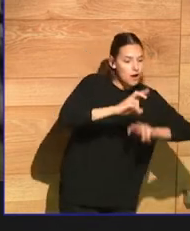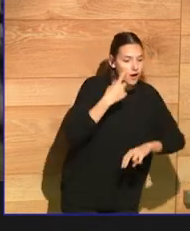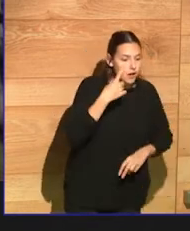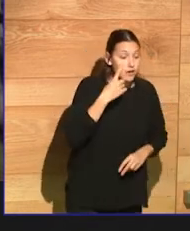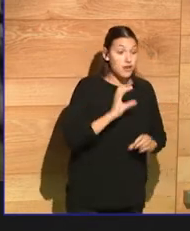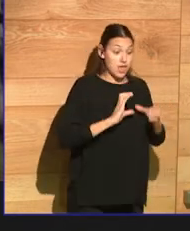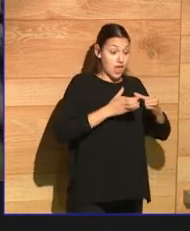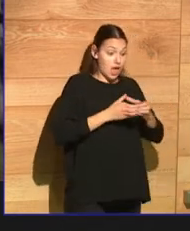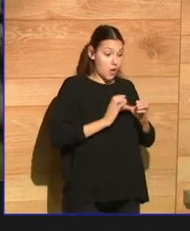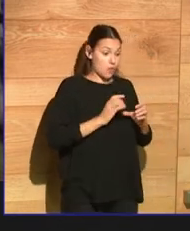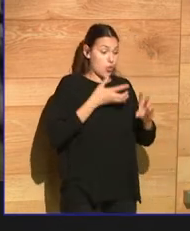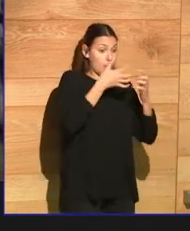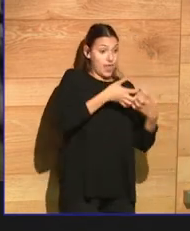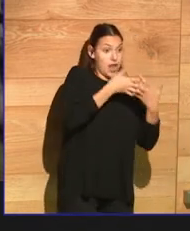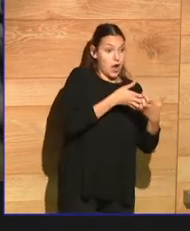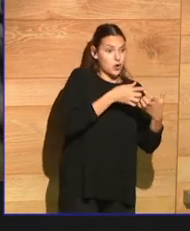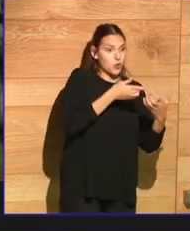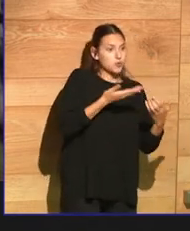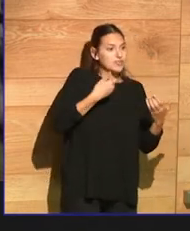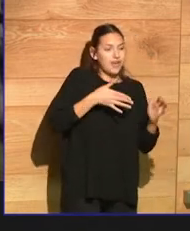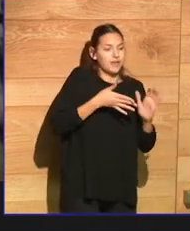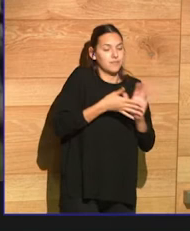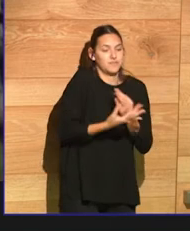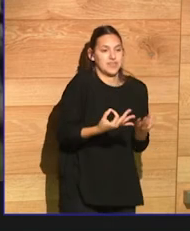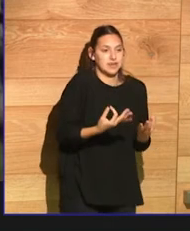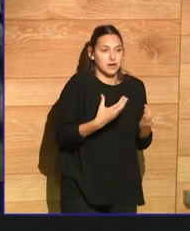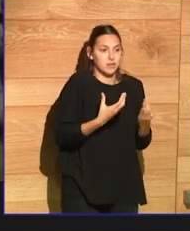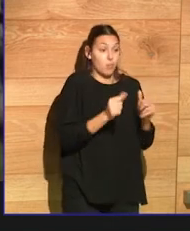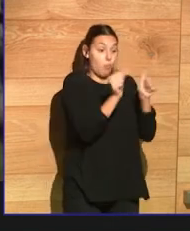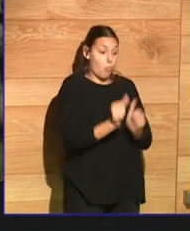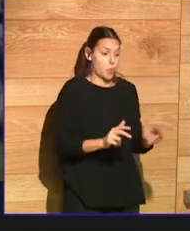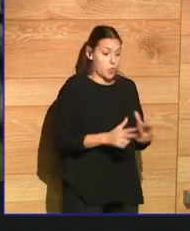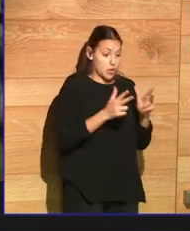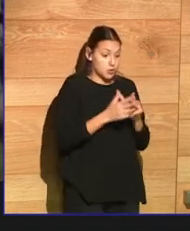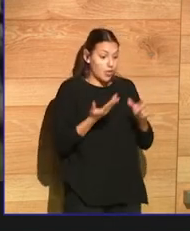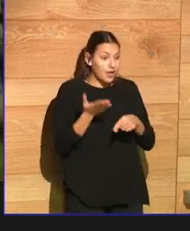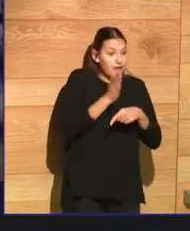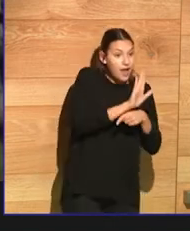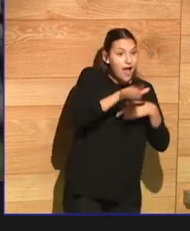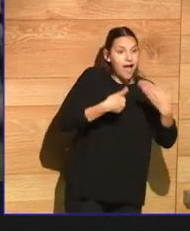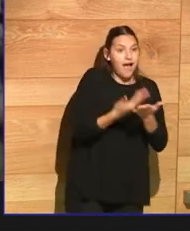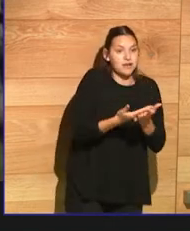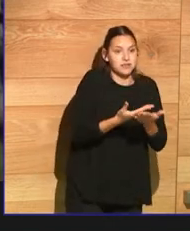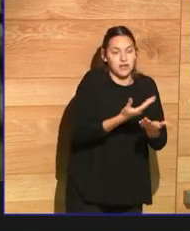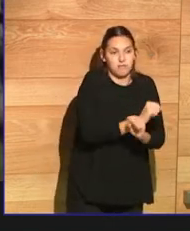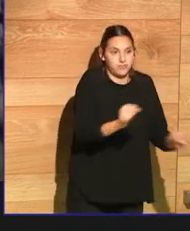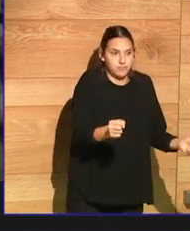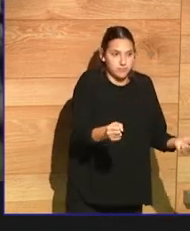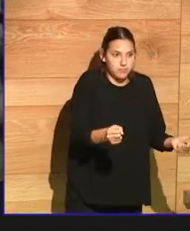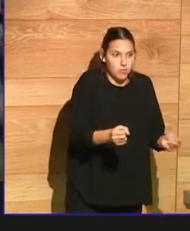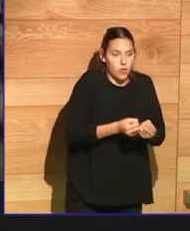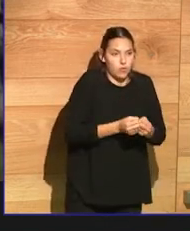that was depicted until it broke down. And then we would study how it broke down. And that's the same case with